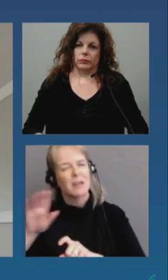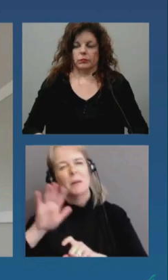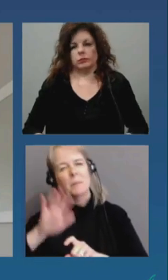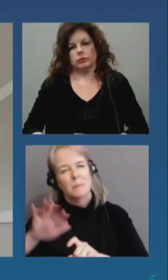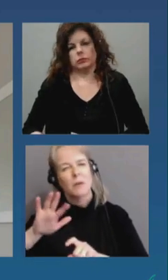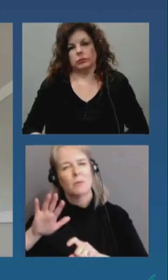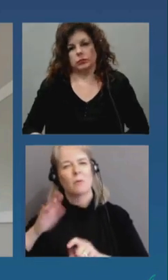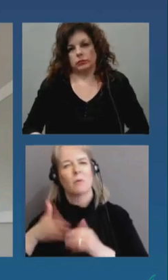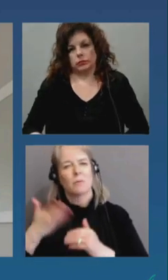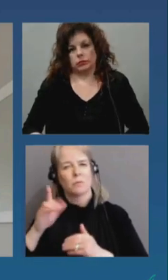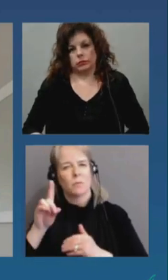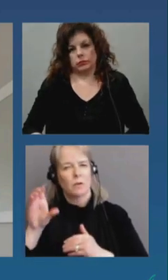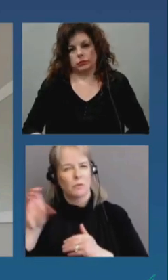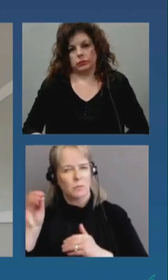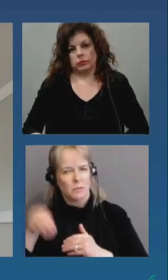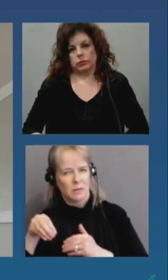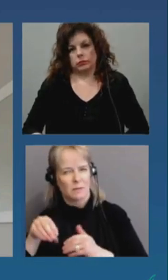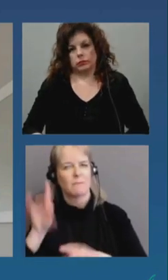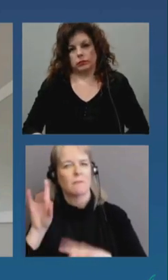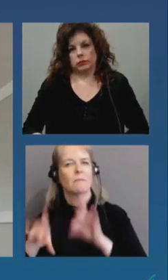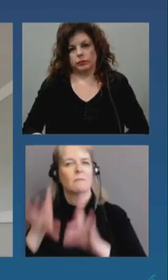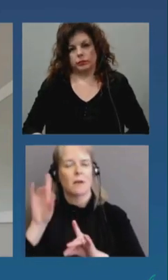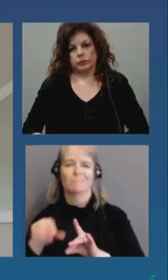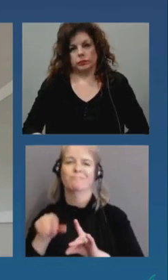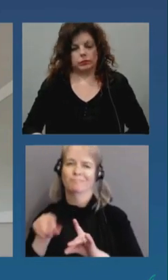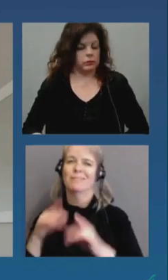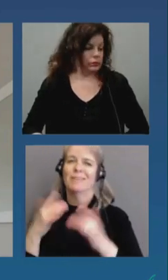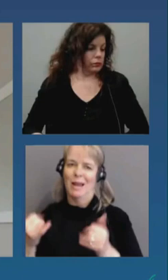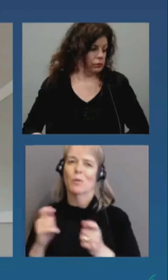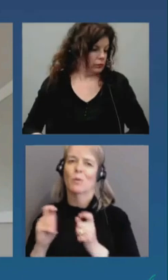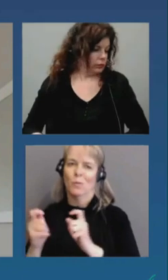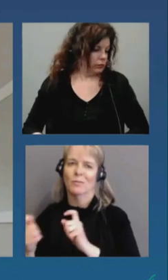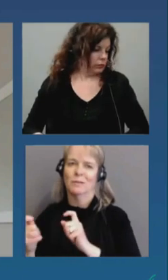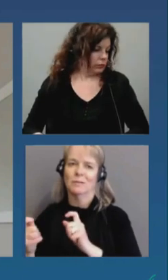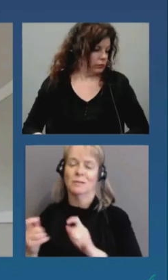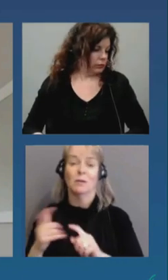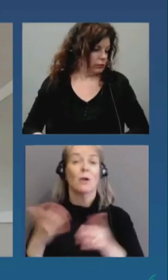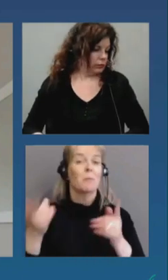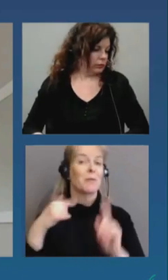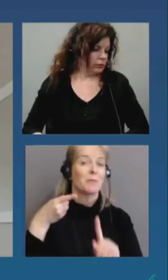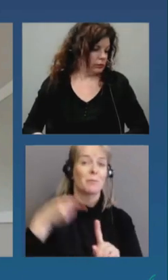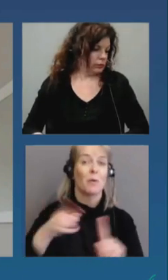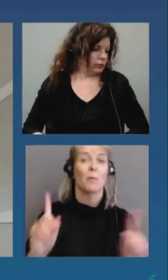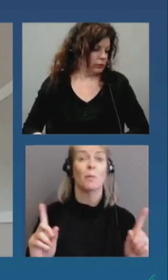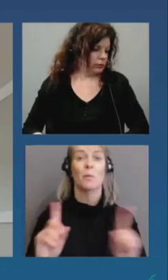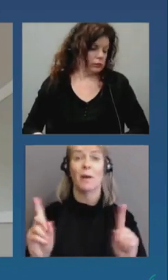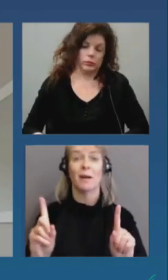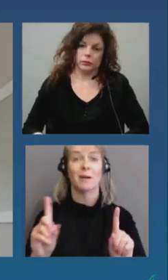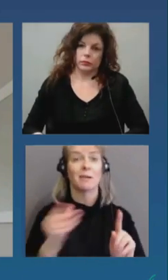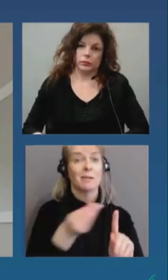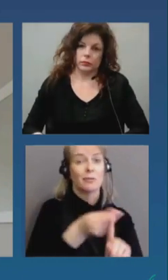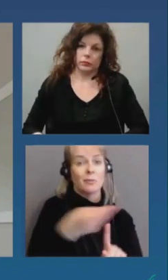that way um so where is where is covid being transmitted the most common place is still in the home